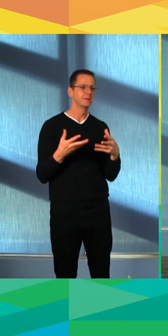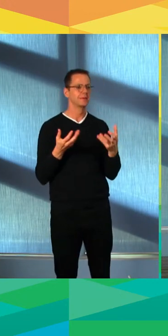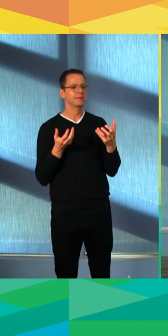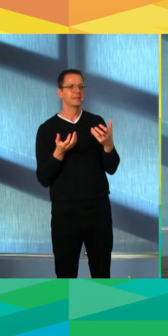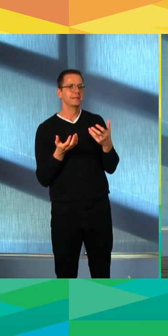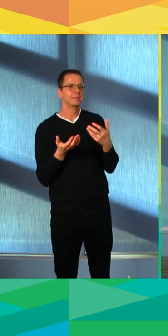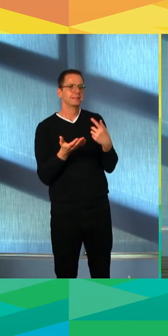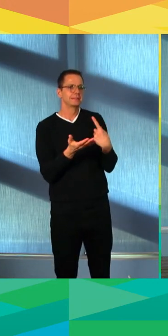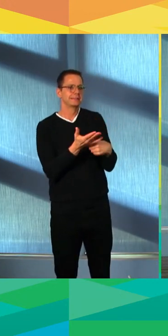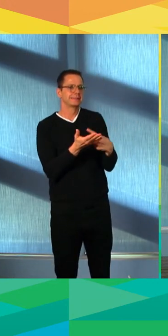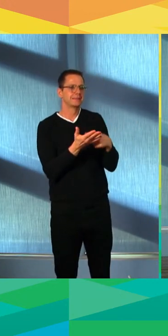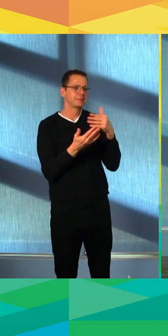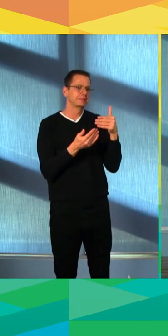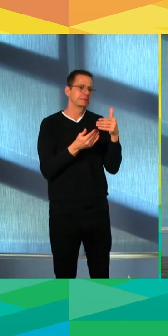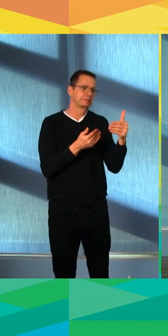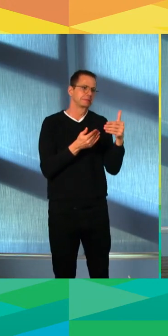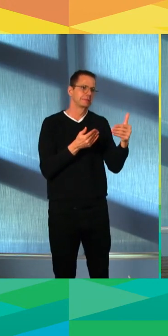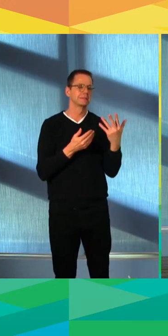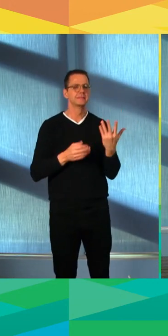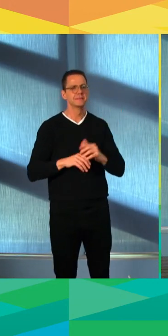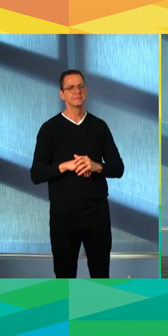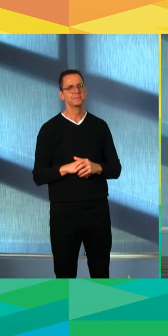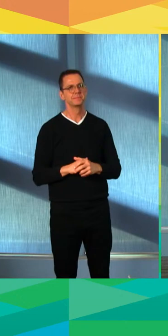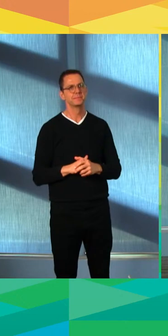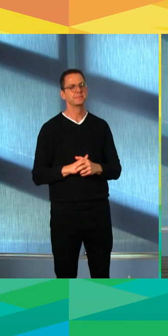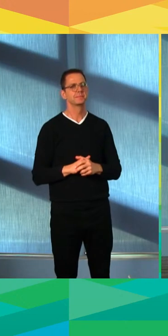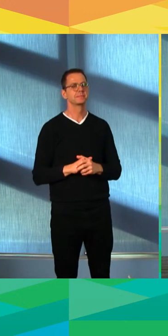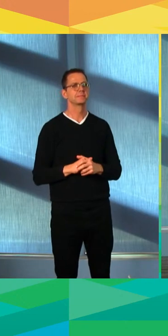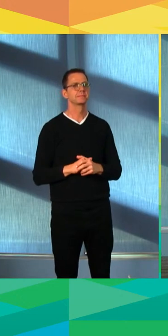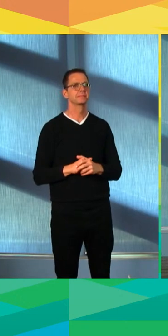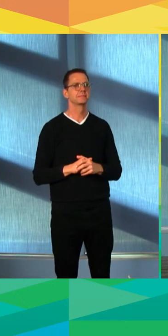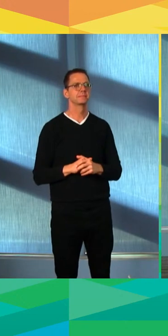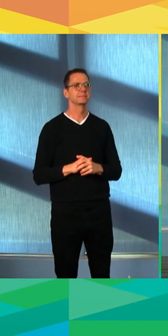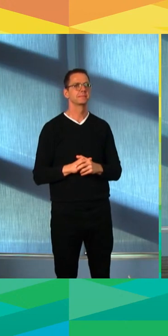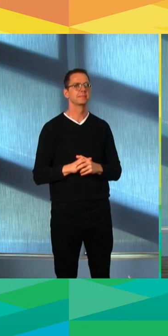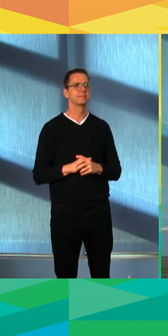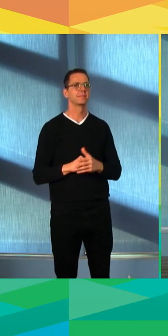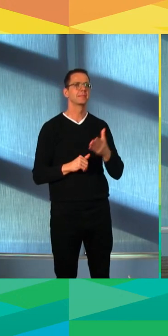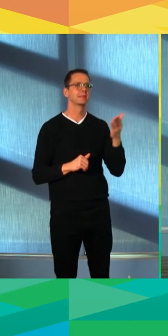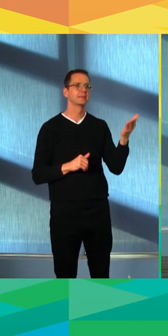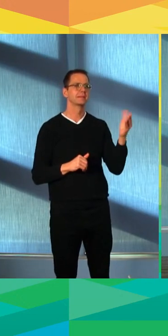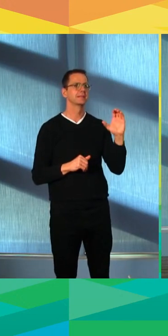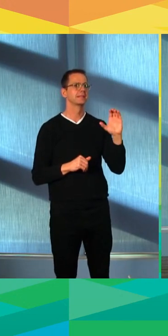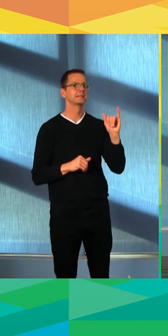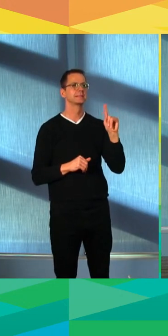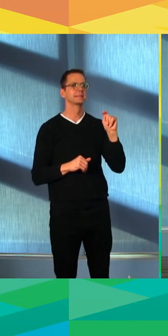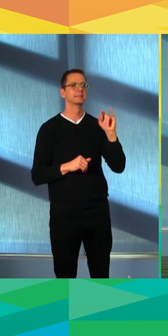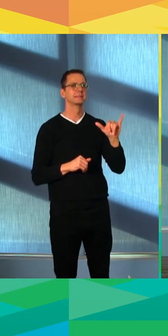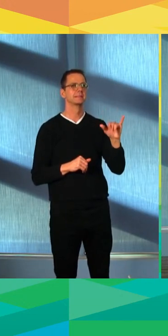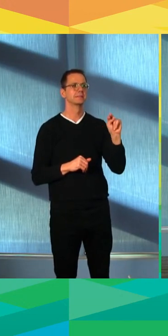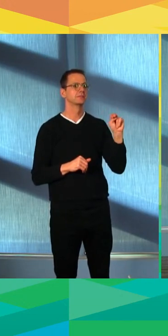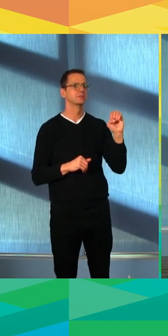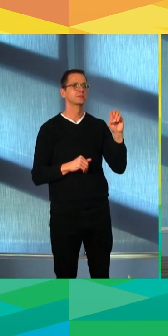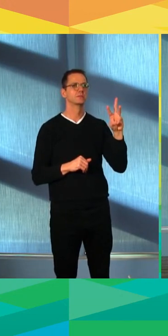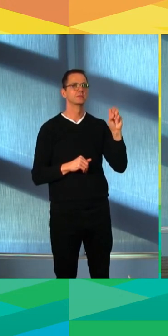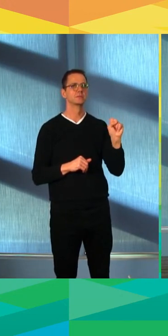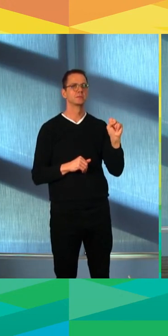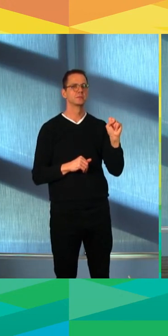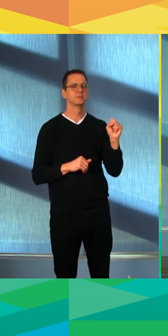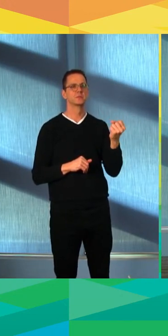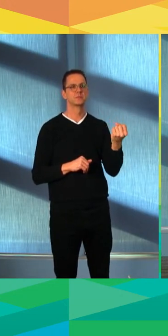Thanks, Dustin. So we'll go to Bailey next to city news. And then after that, we'll go to Natasha with CBC. So Bailey, please go ahead.